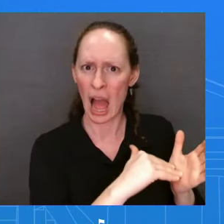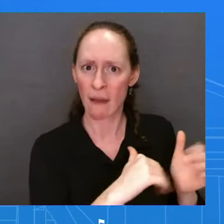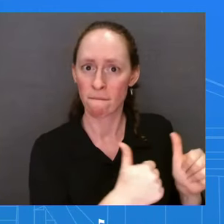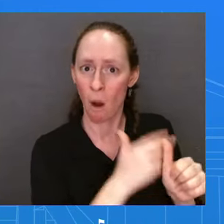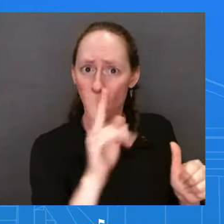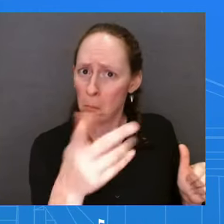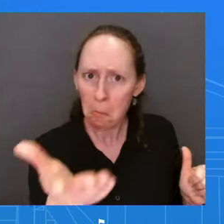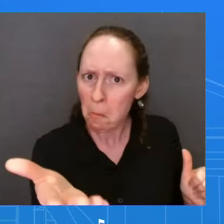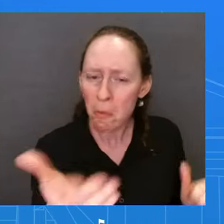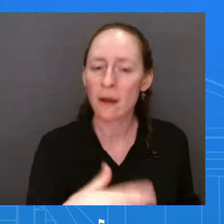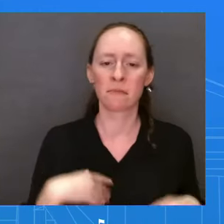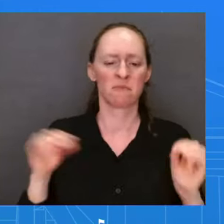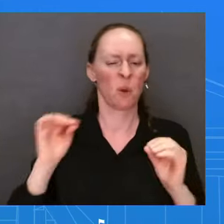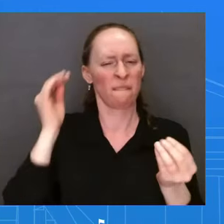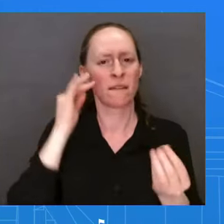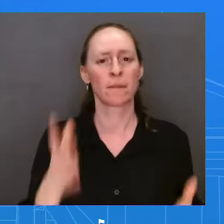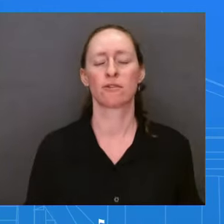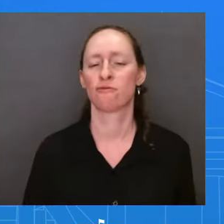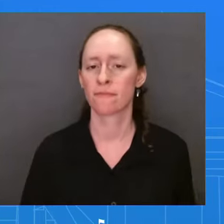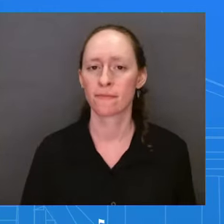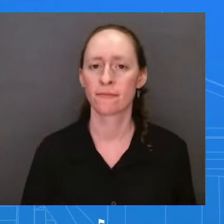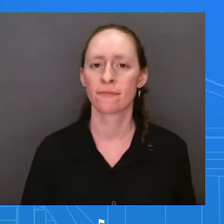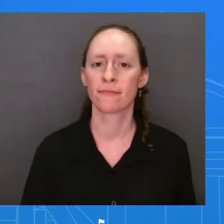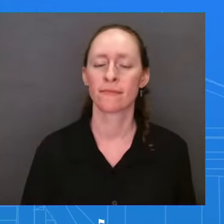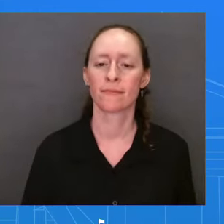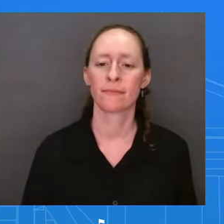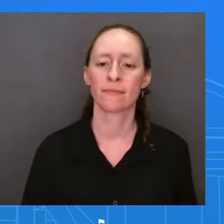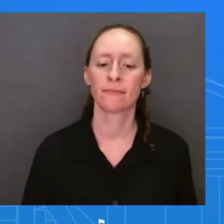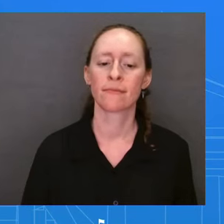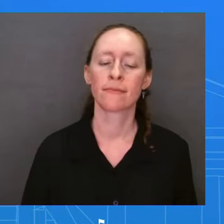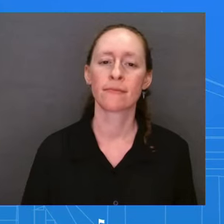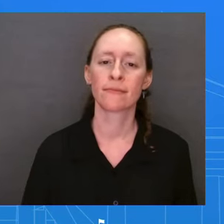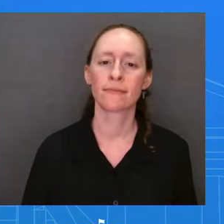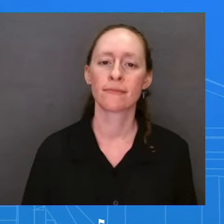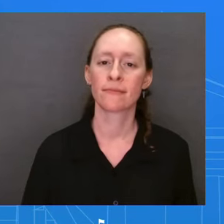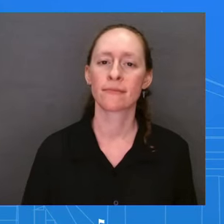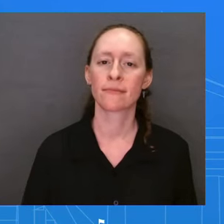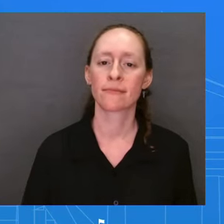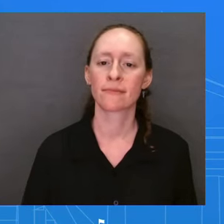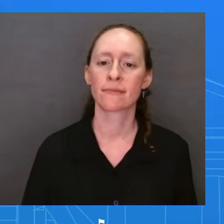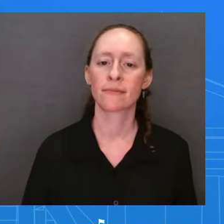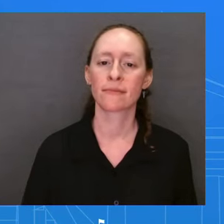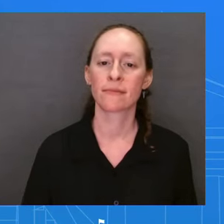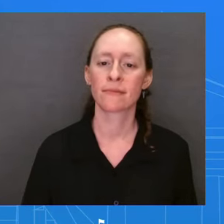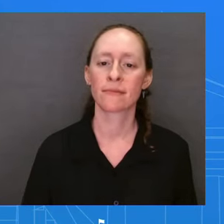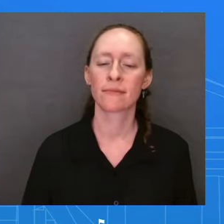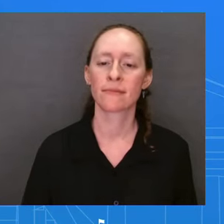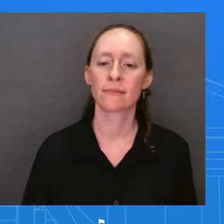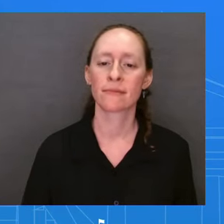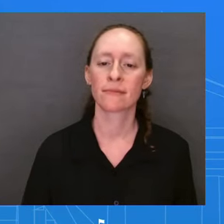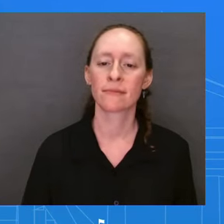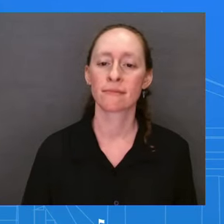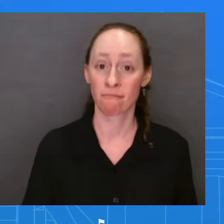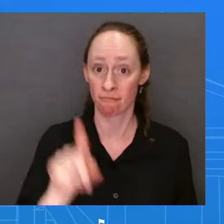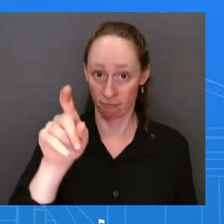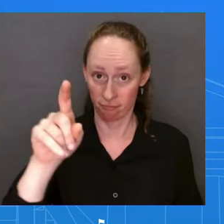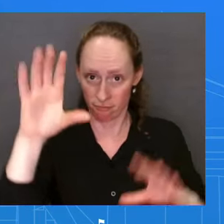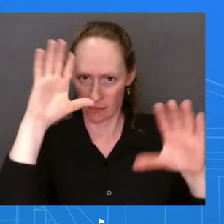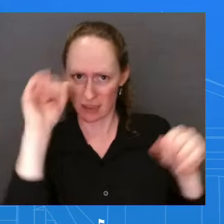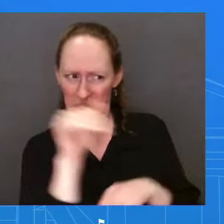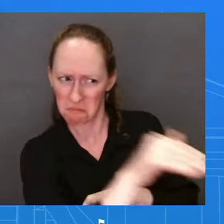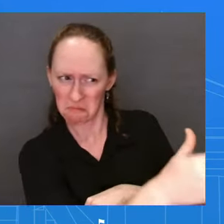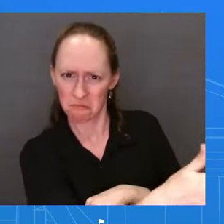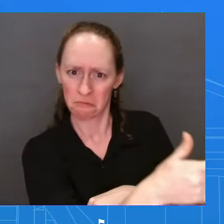in the call that they did have, did the President encourage President Zelensky to attend the NATO summit next month in Lithuania? And does President Biden